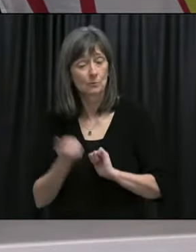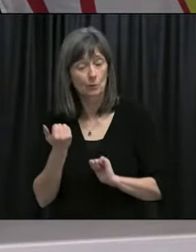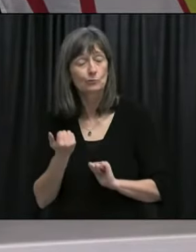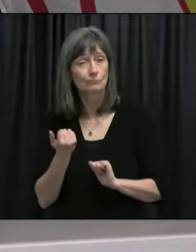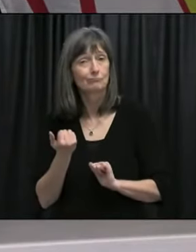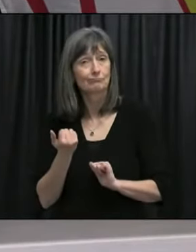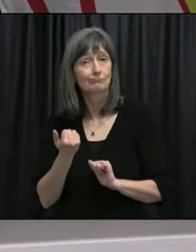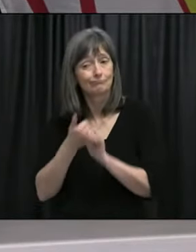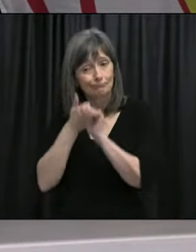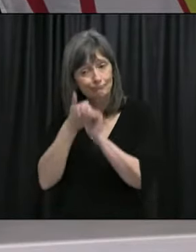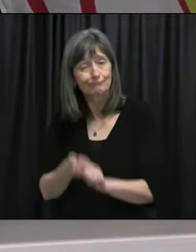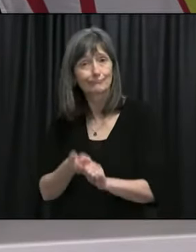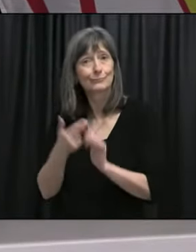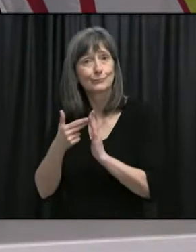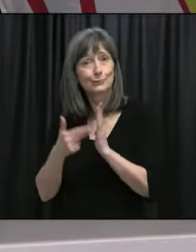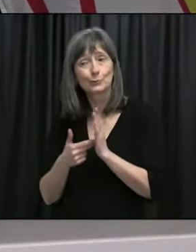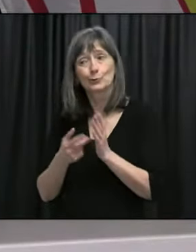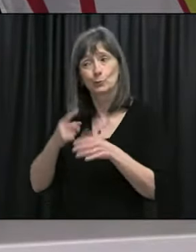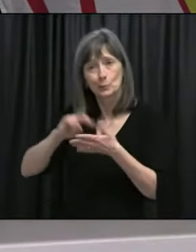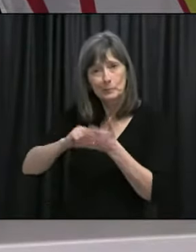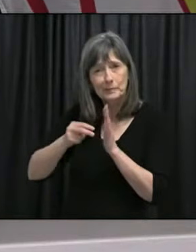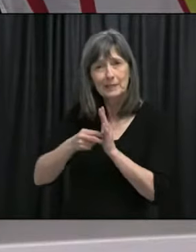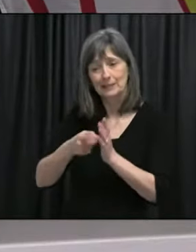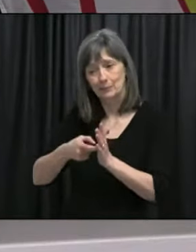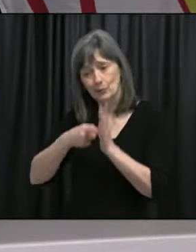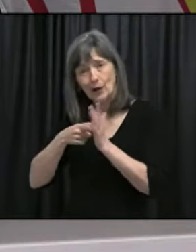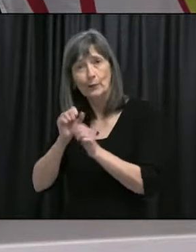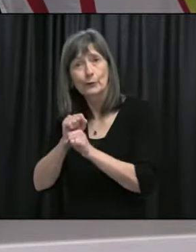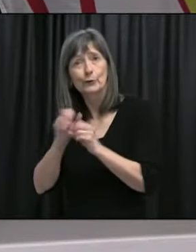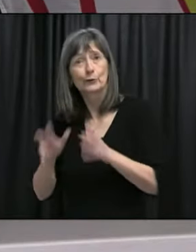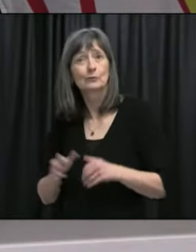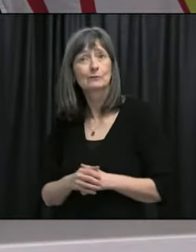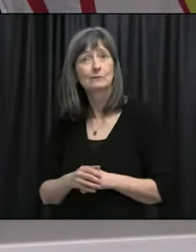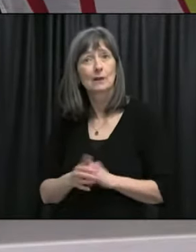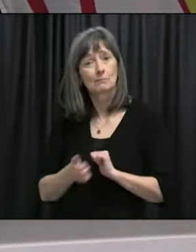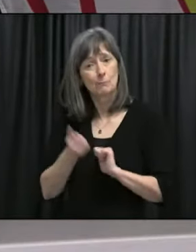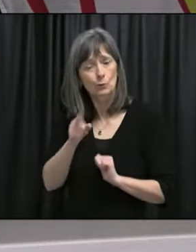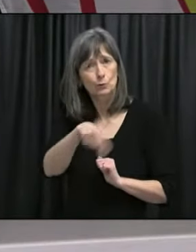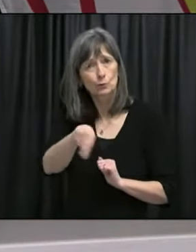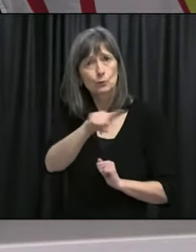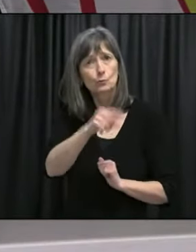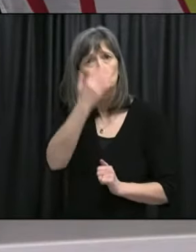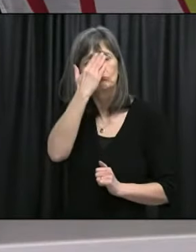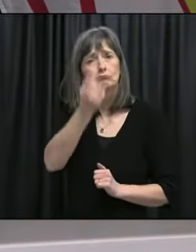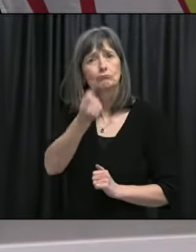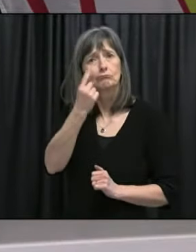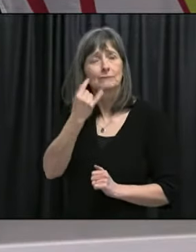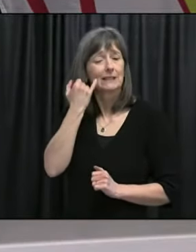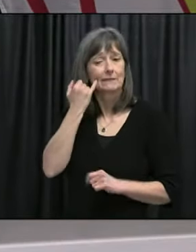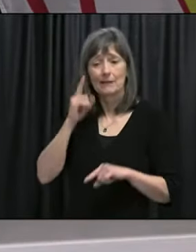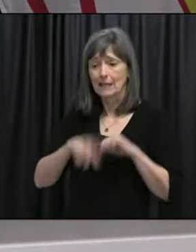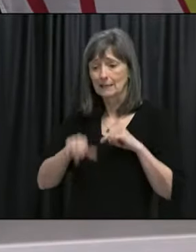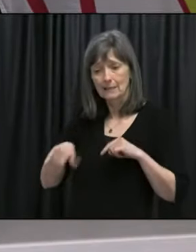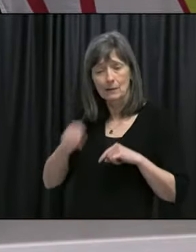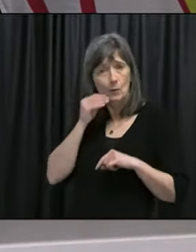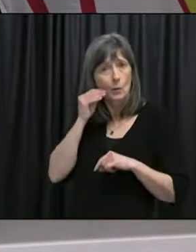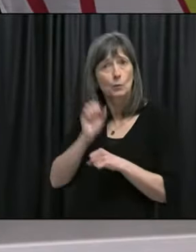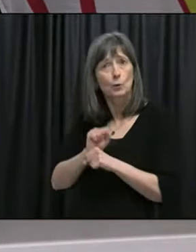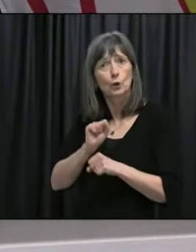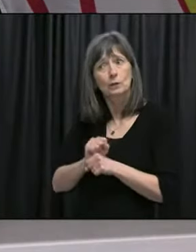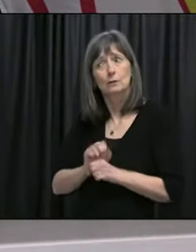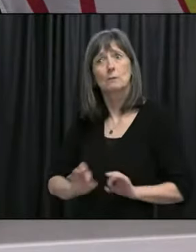I think people understand the importance of making sure that those frontline essential workers who are unable to work from home, um,